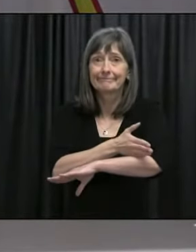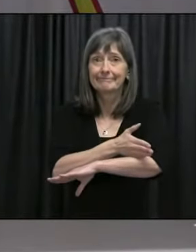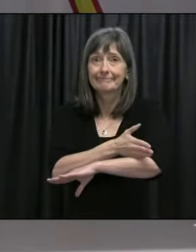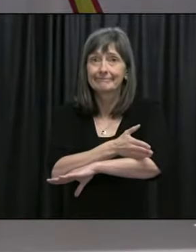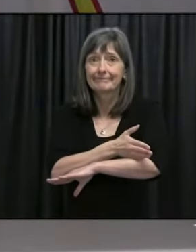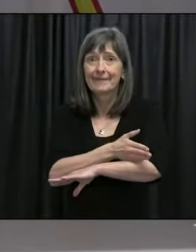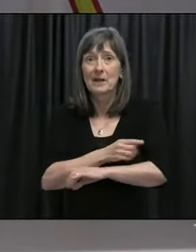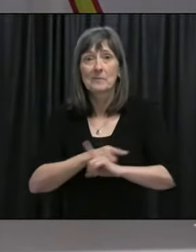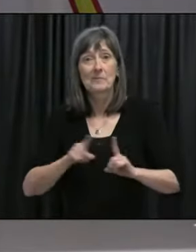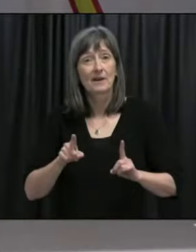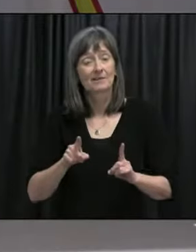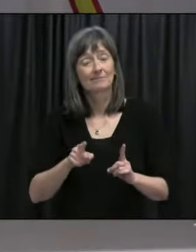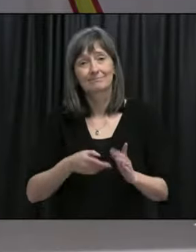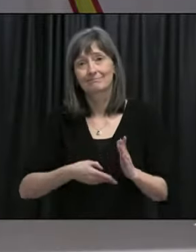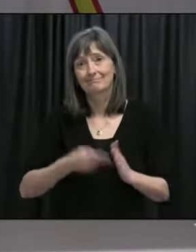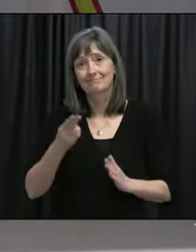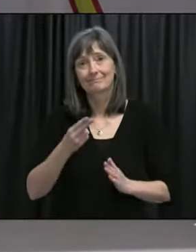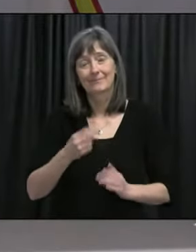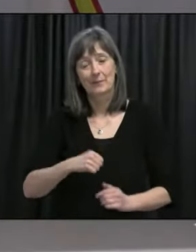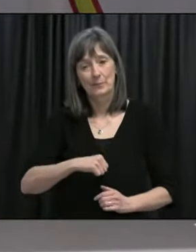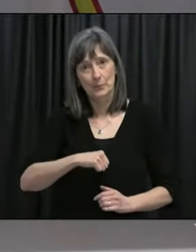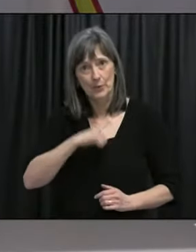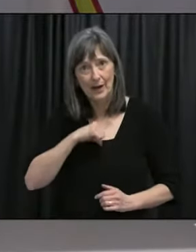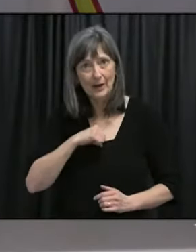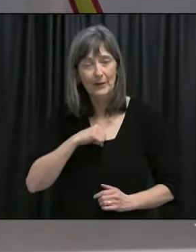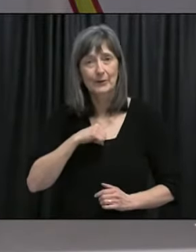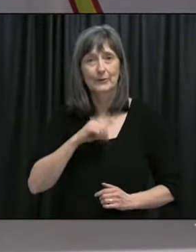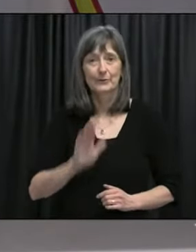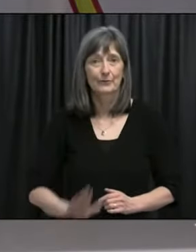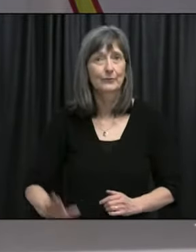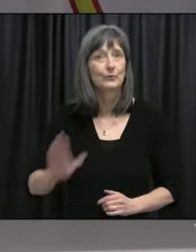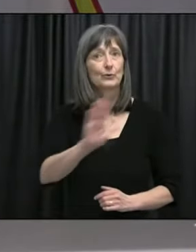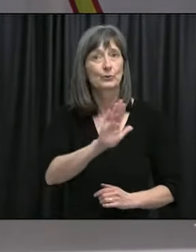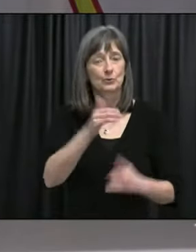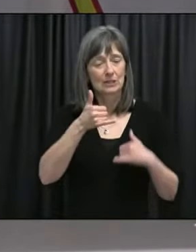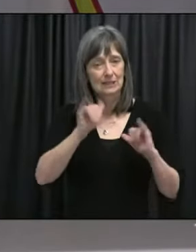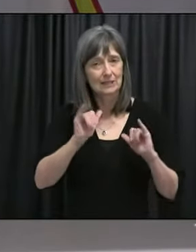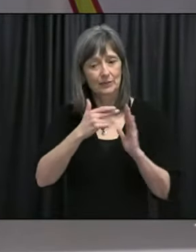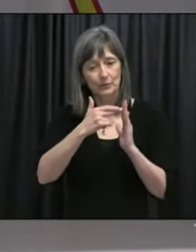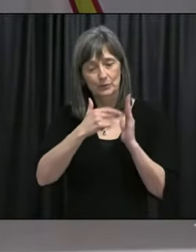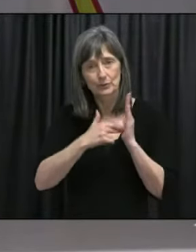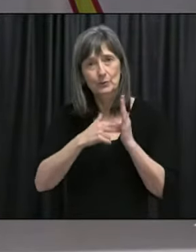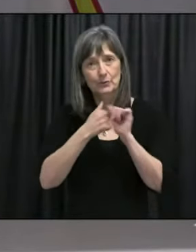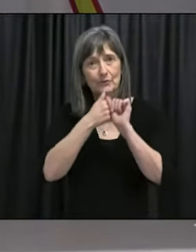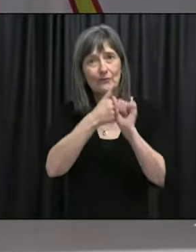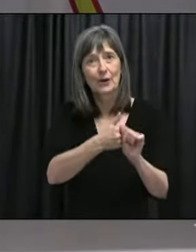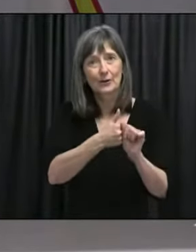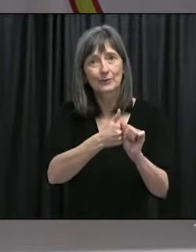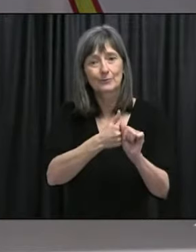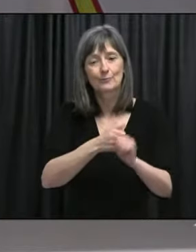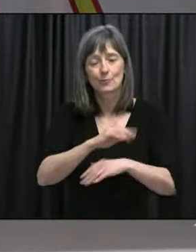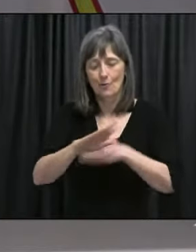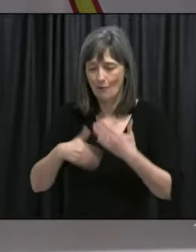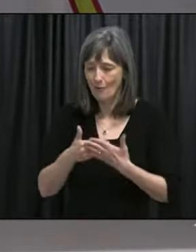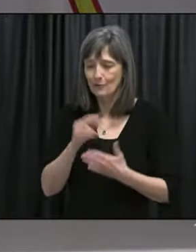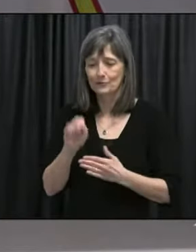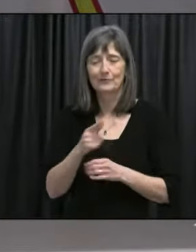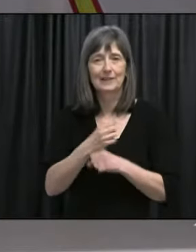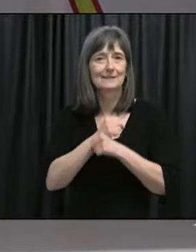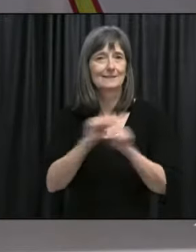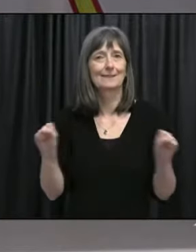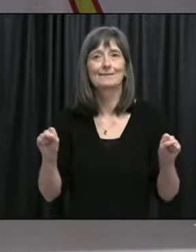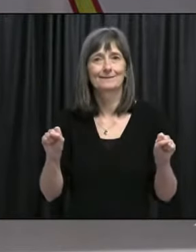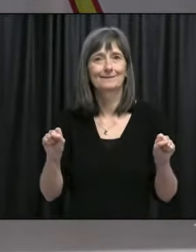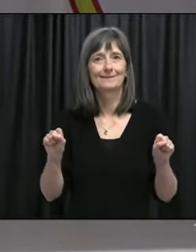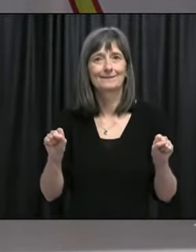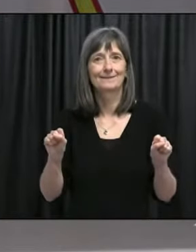can't say enough how proud I am of how everybody is continuing to do their part in keeping this province safe. Again, we